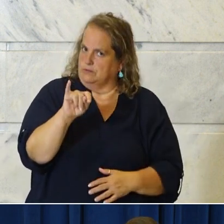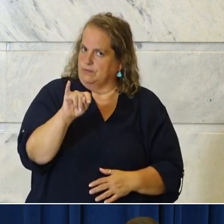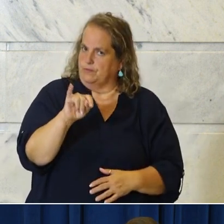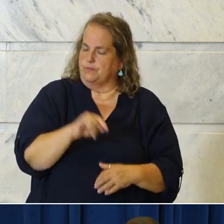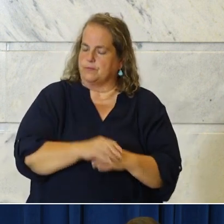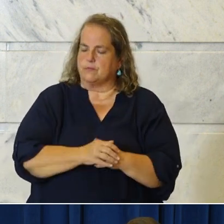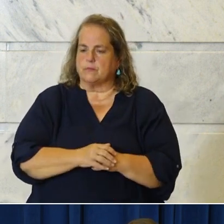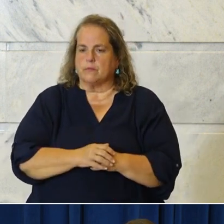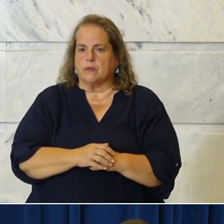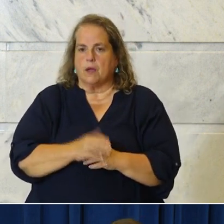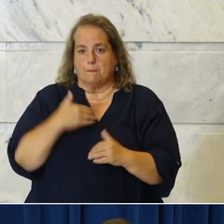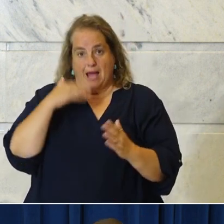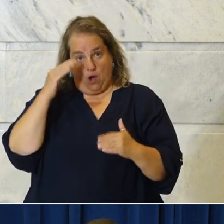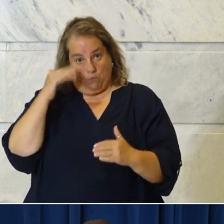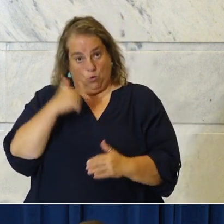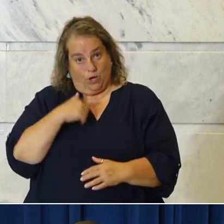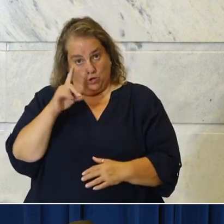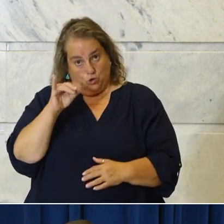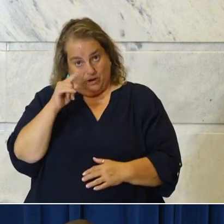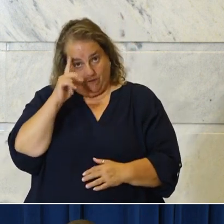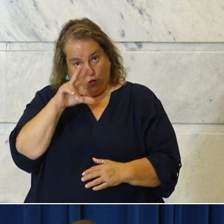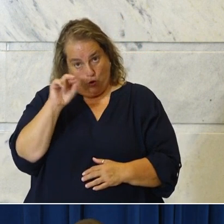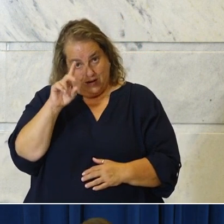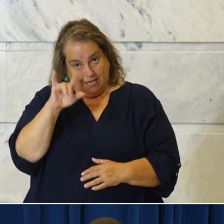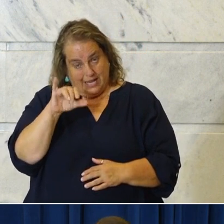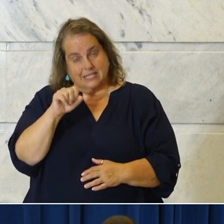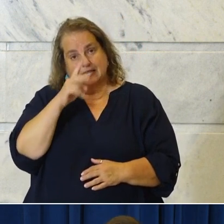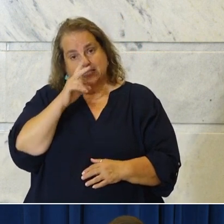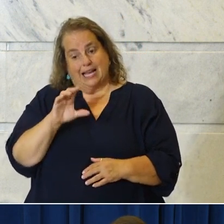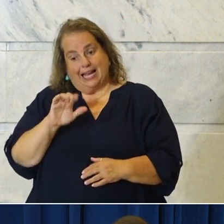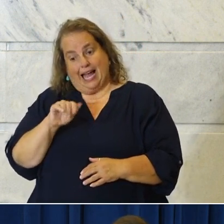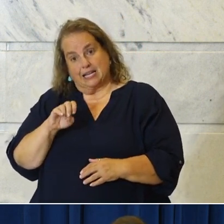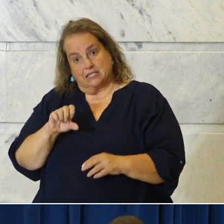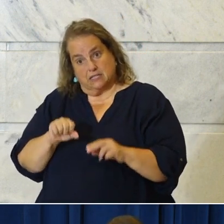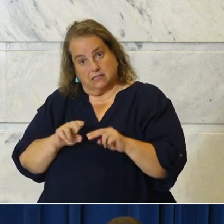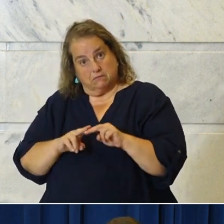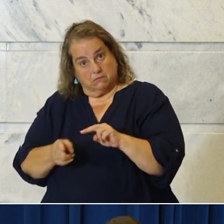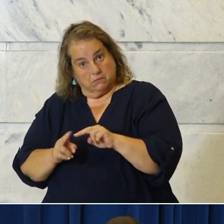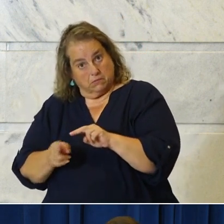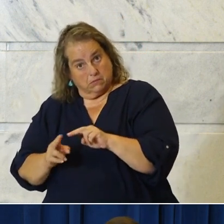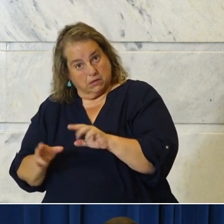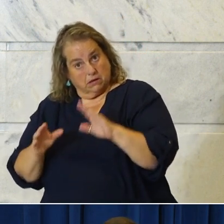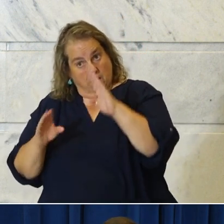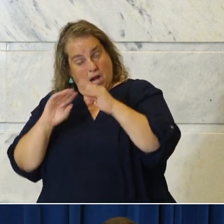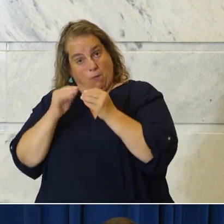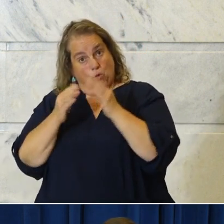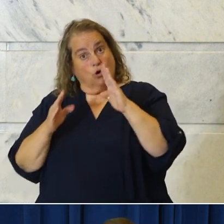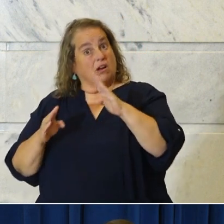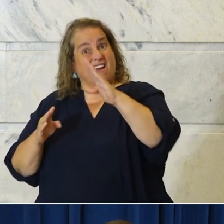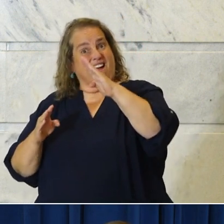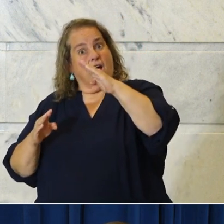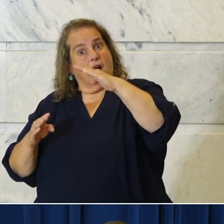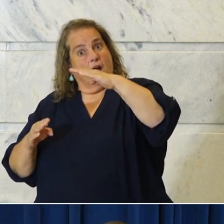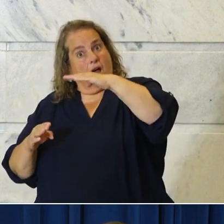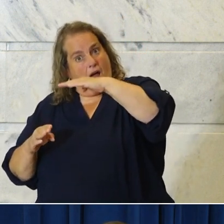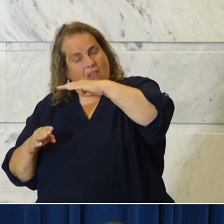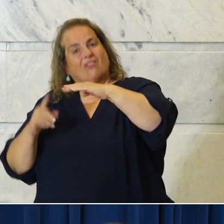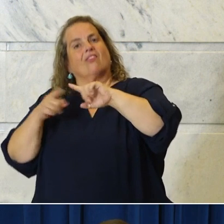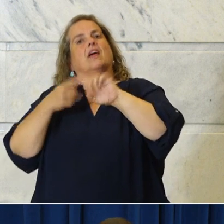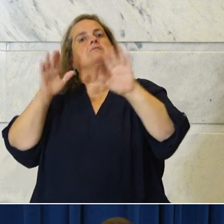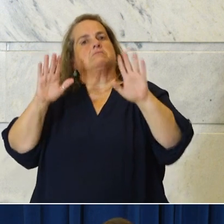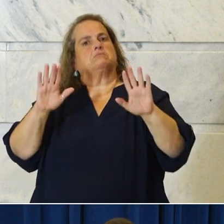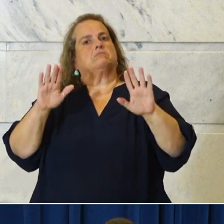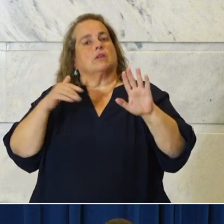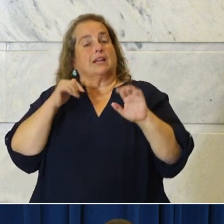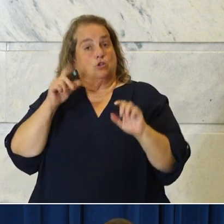hope is that we'll do this for 30 days. We'll see cases decrease significantly. And then we can look at whether we need to re up it or not. But let's